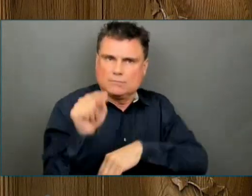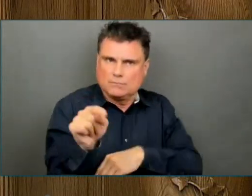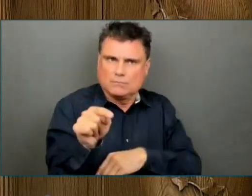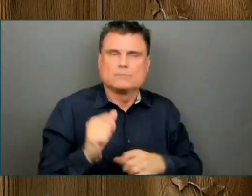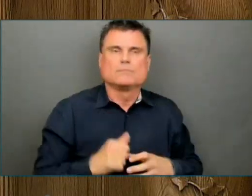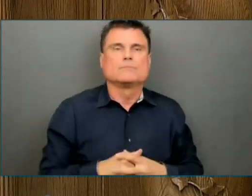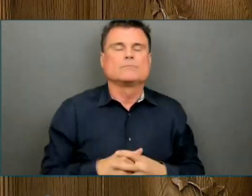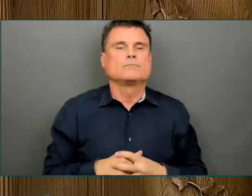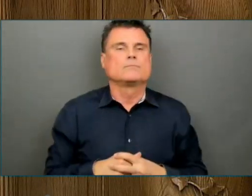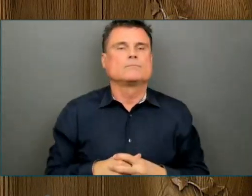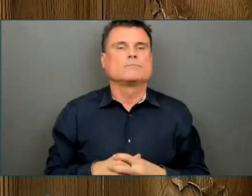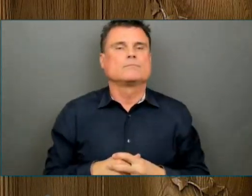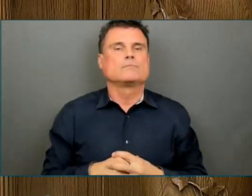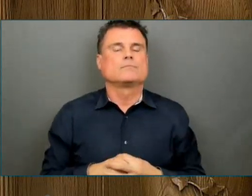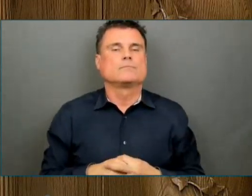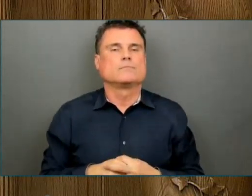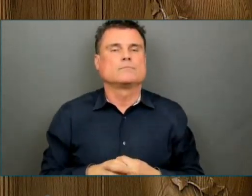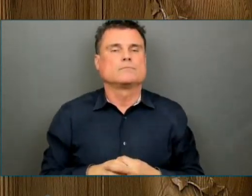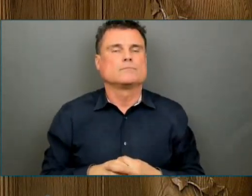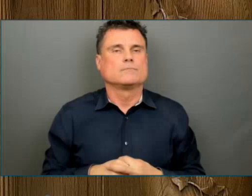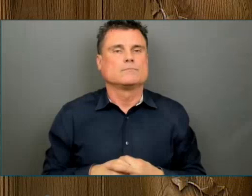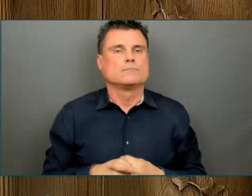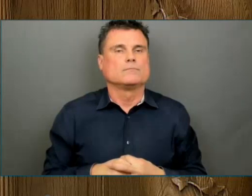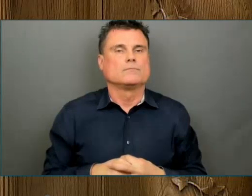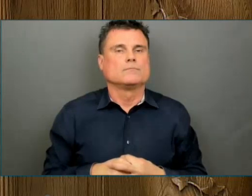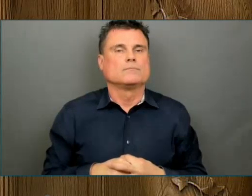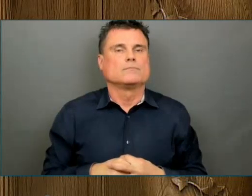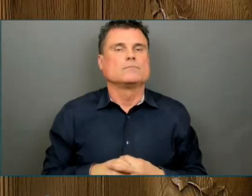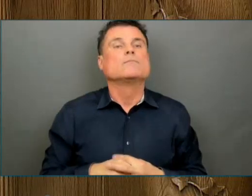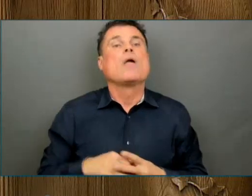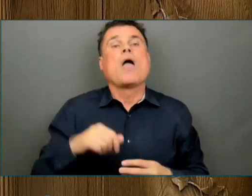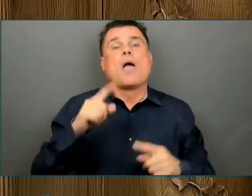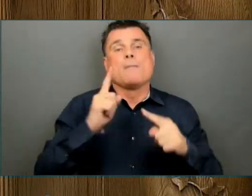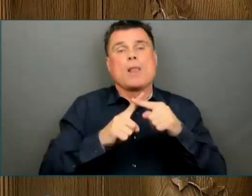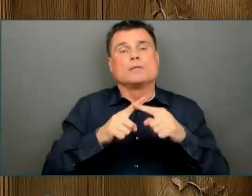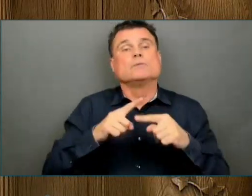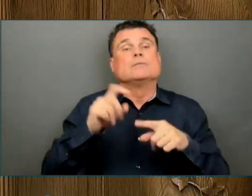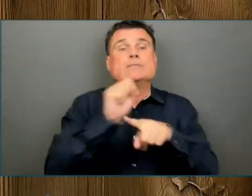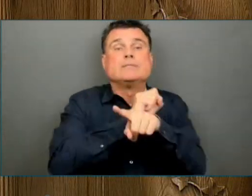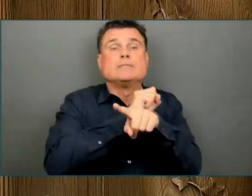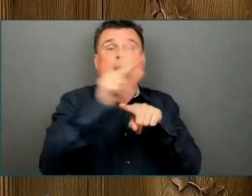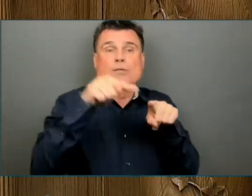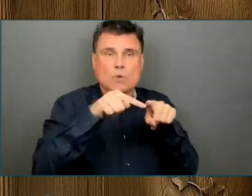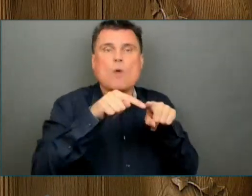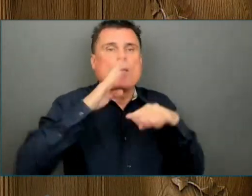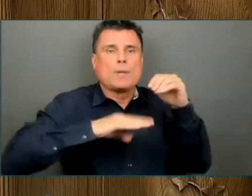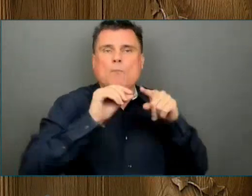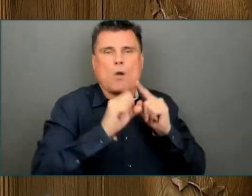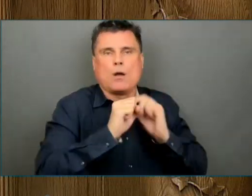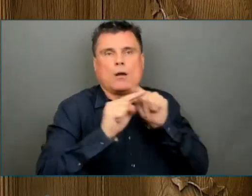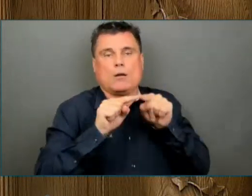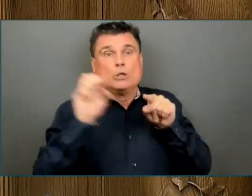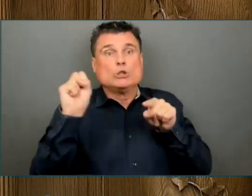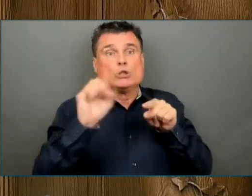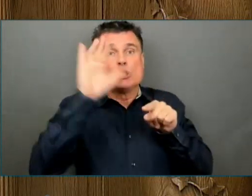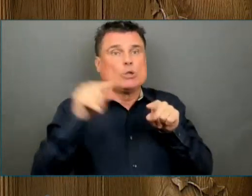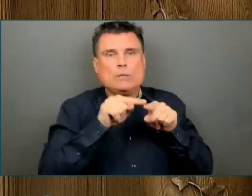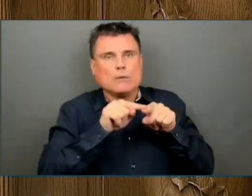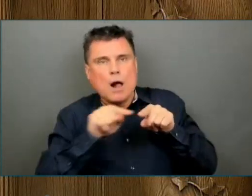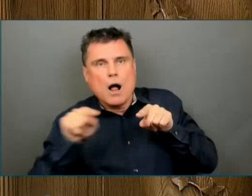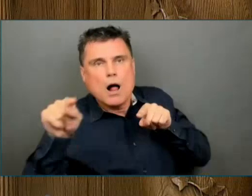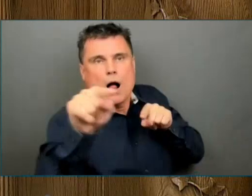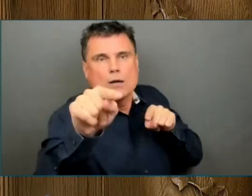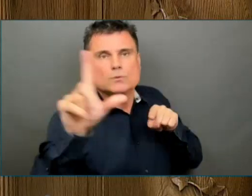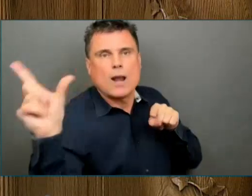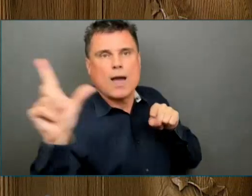To support coastal communities, your government will also launch a Made in BC shipbuilding strategy, and fight to bring